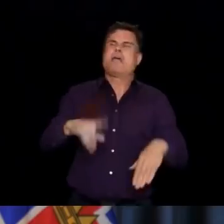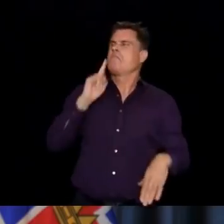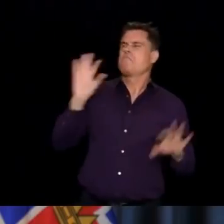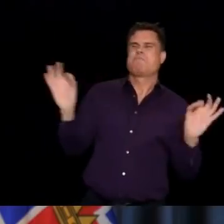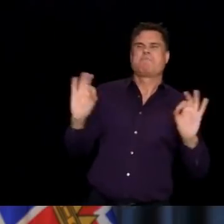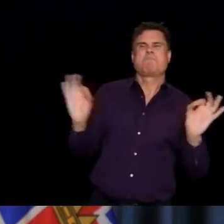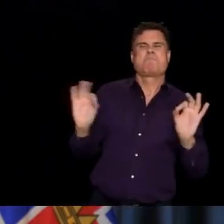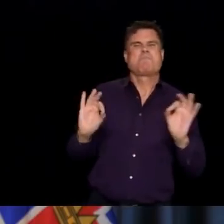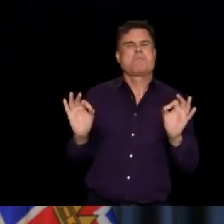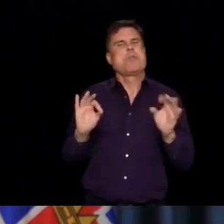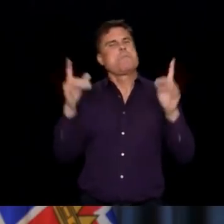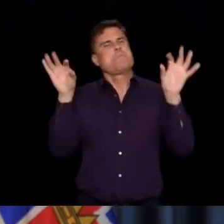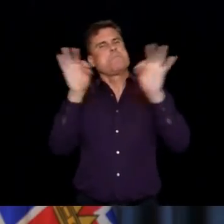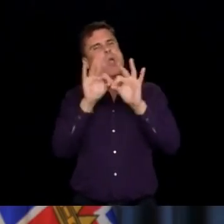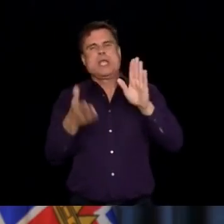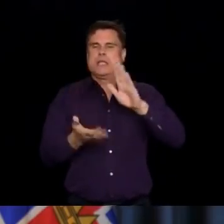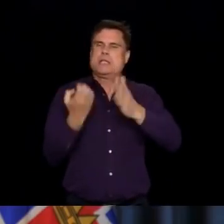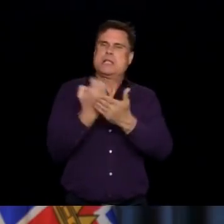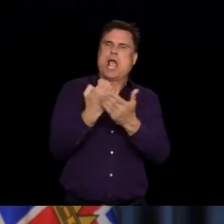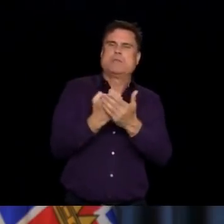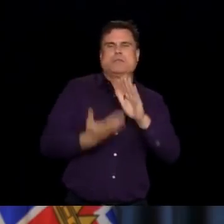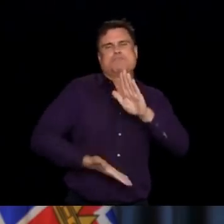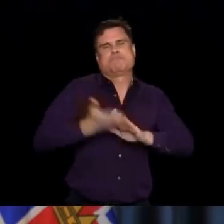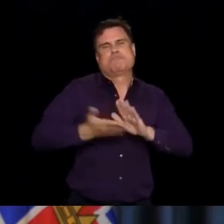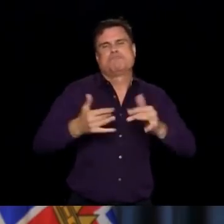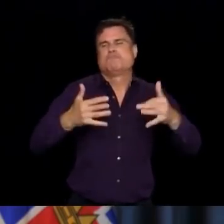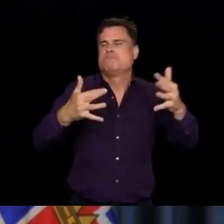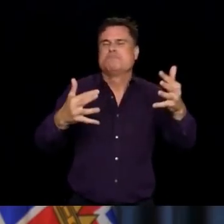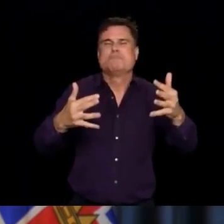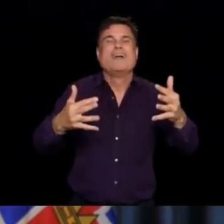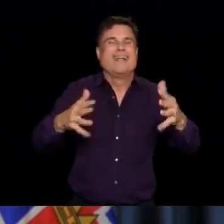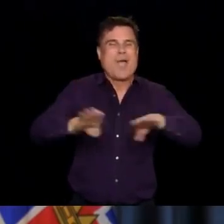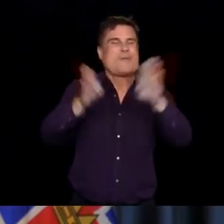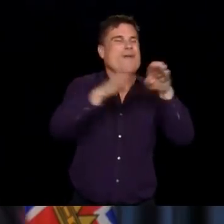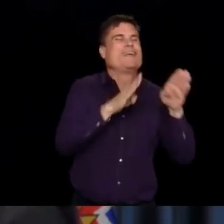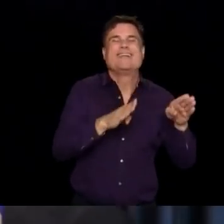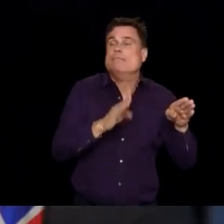health care and care to the economy, to our social interactions.